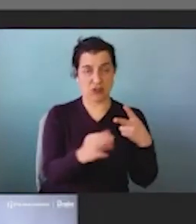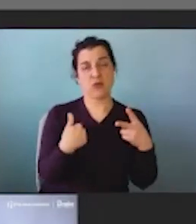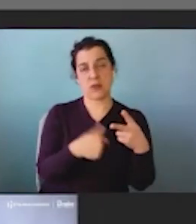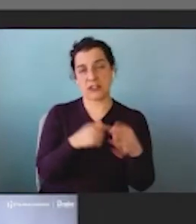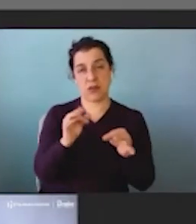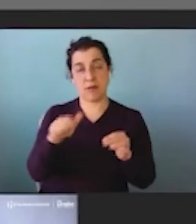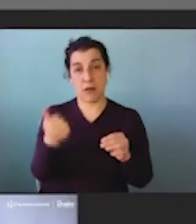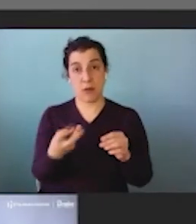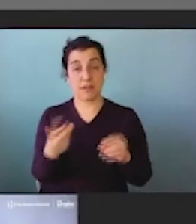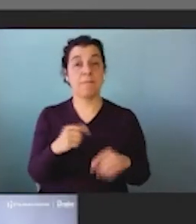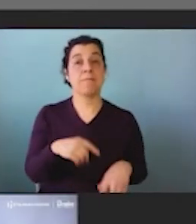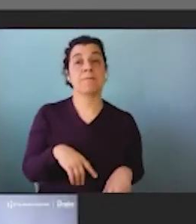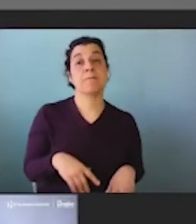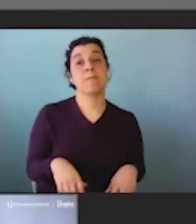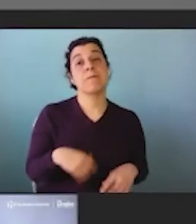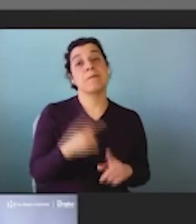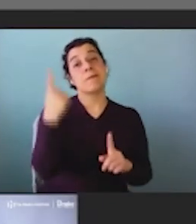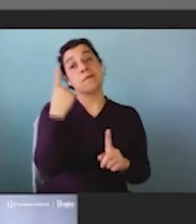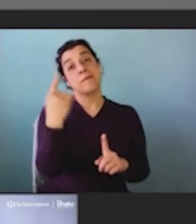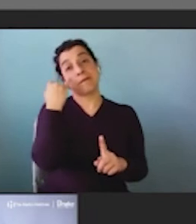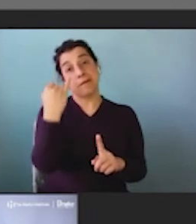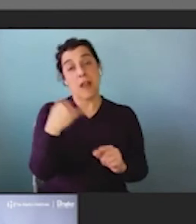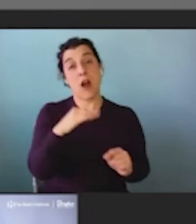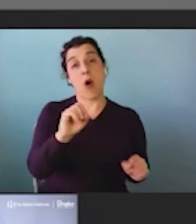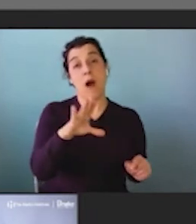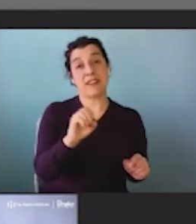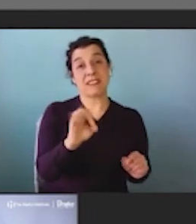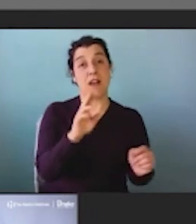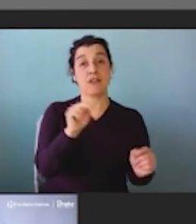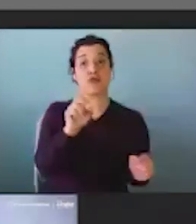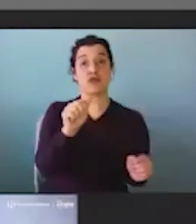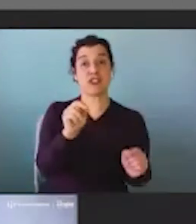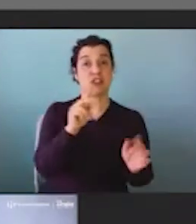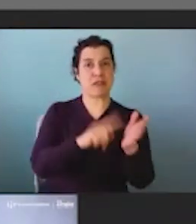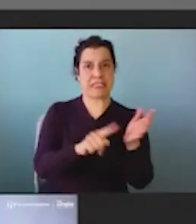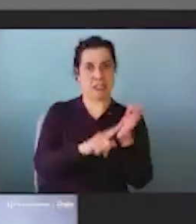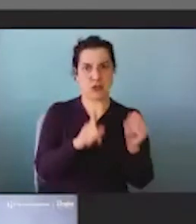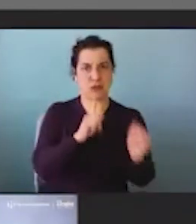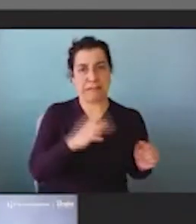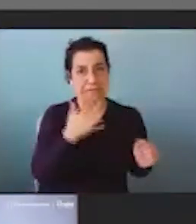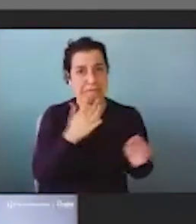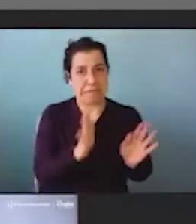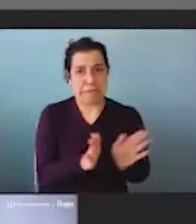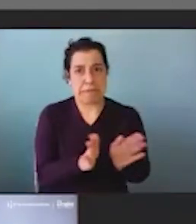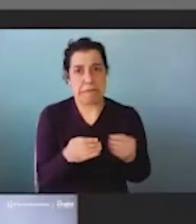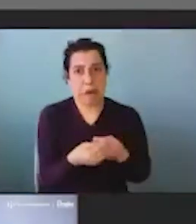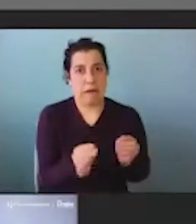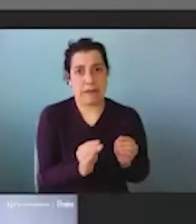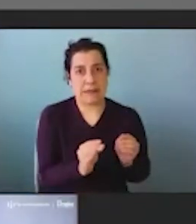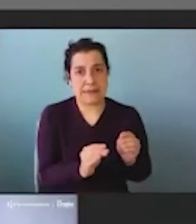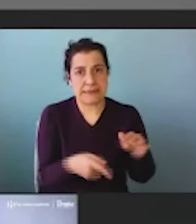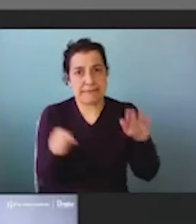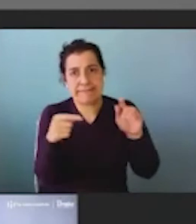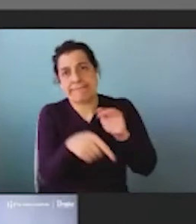And for example, one of them was to move the Office of Nutrition Research, which was a very tiny underfunded office buried away in